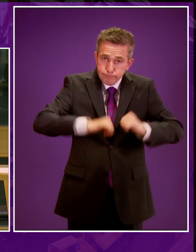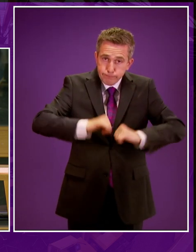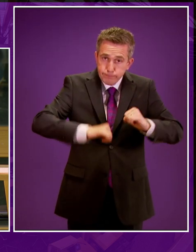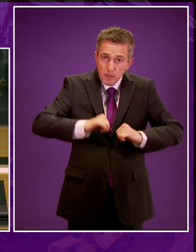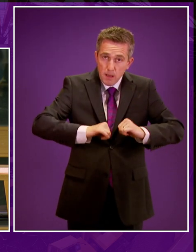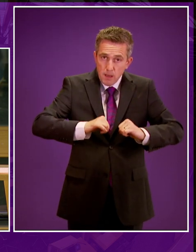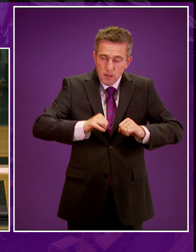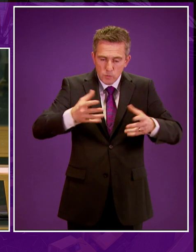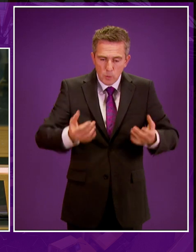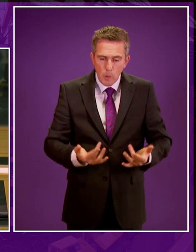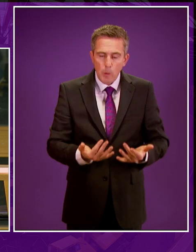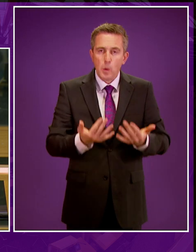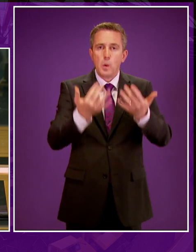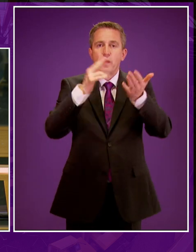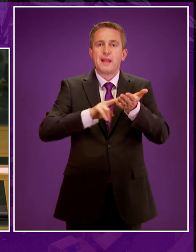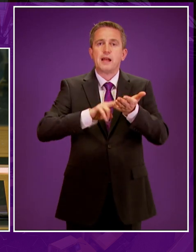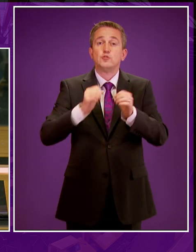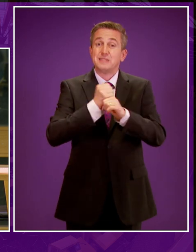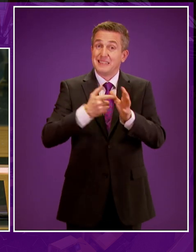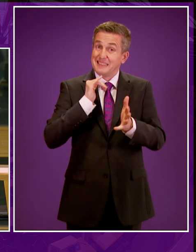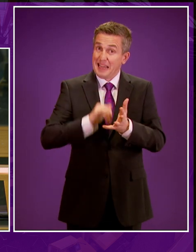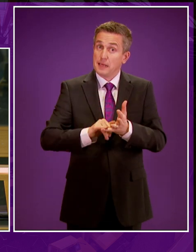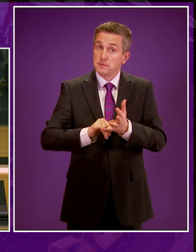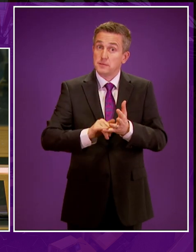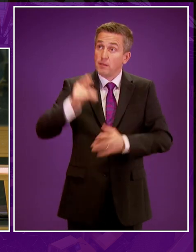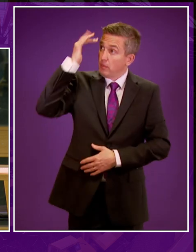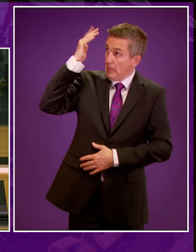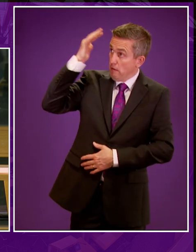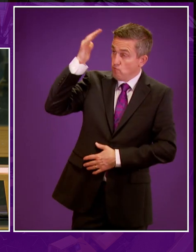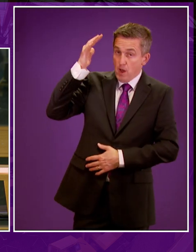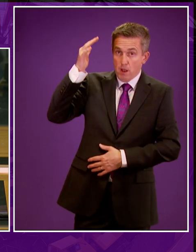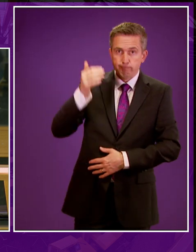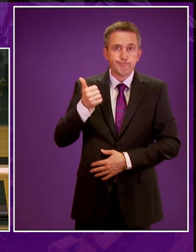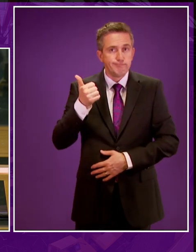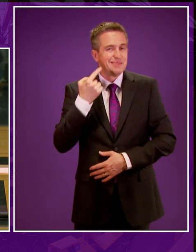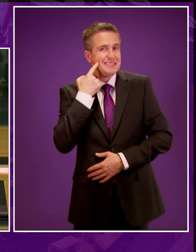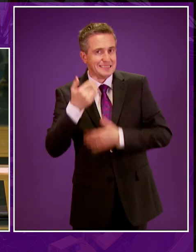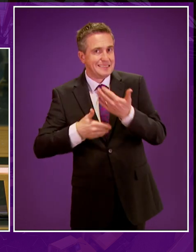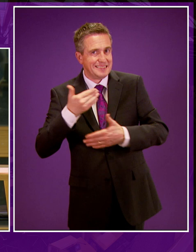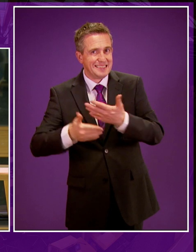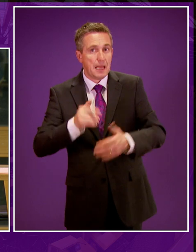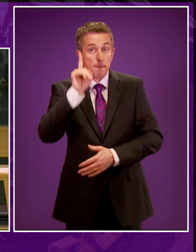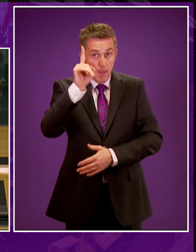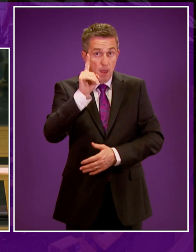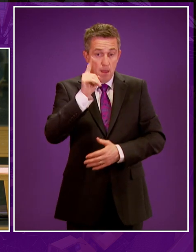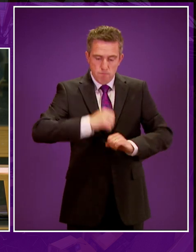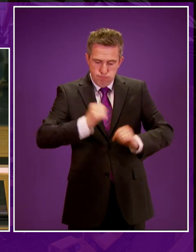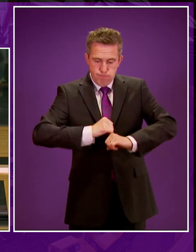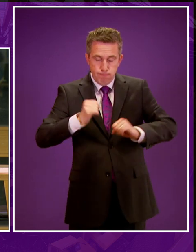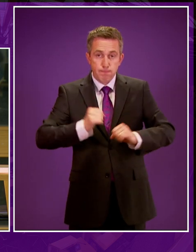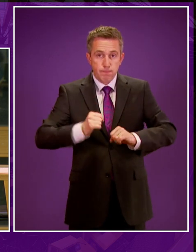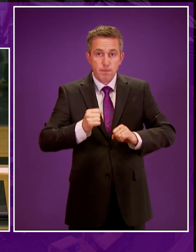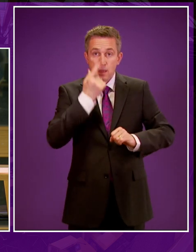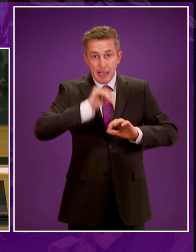fissures and remove the natural gas. While it sounds simple on paper, the fracking process runs the risk of triggering hazards such as